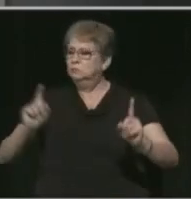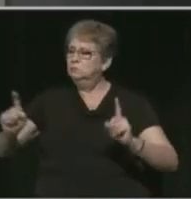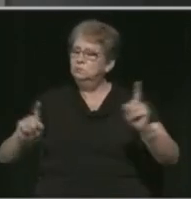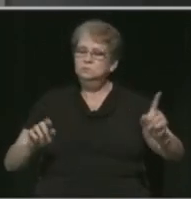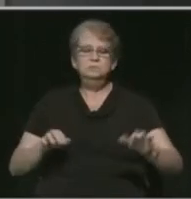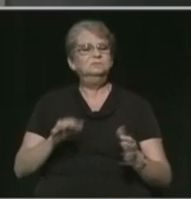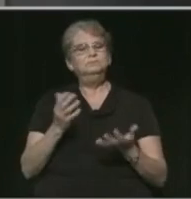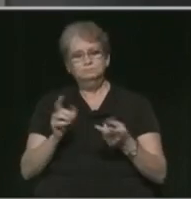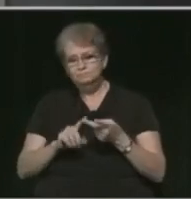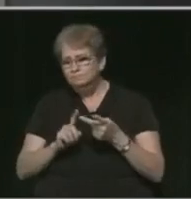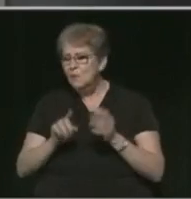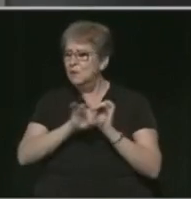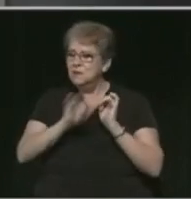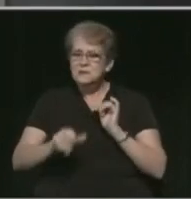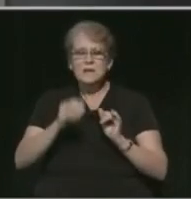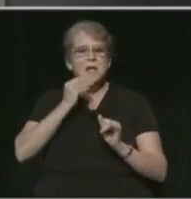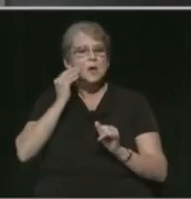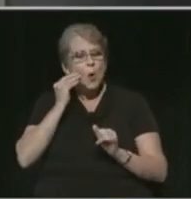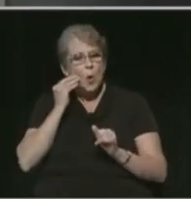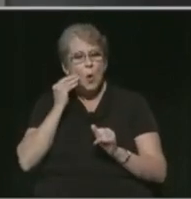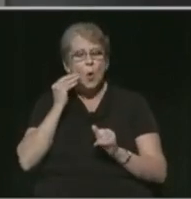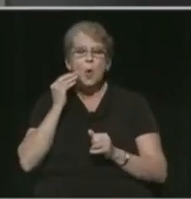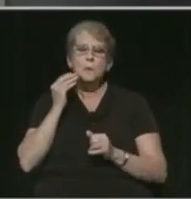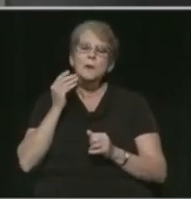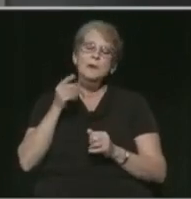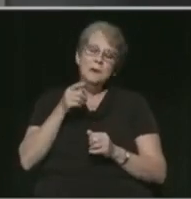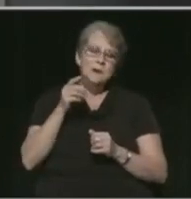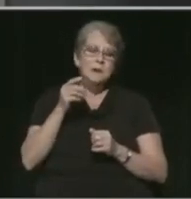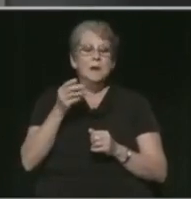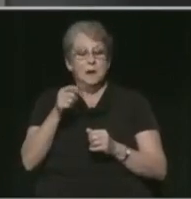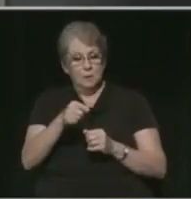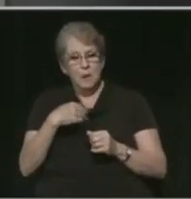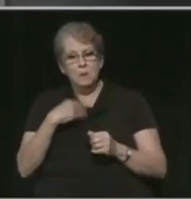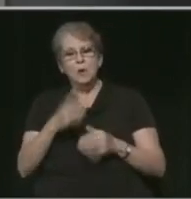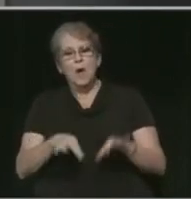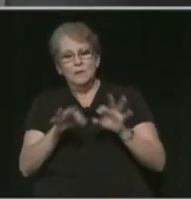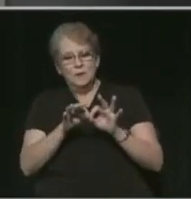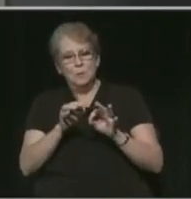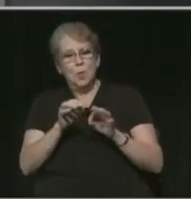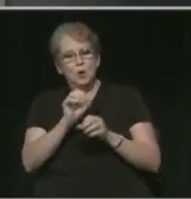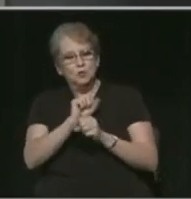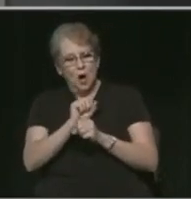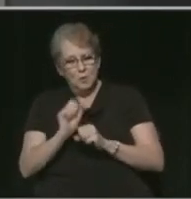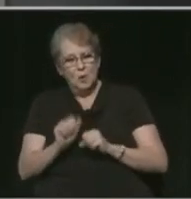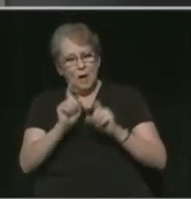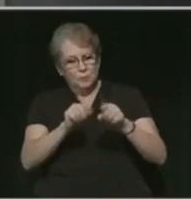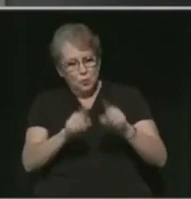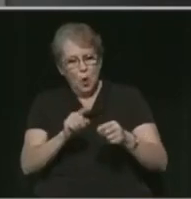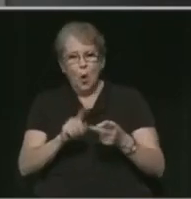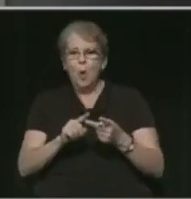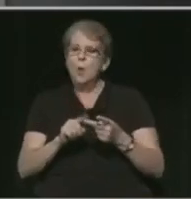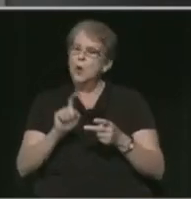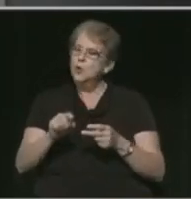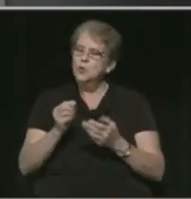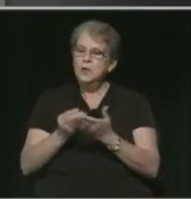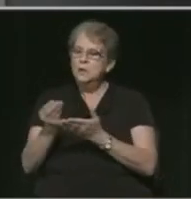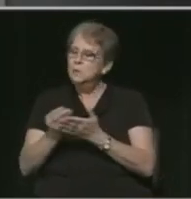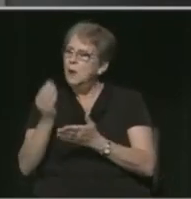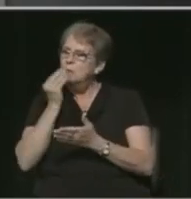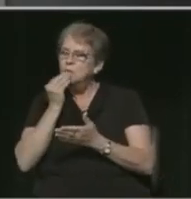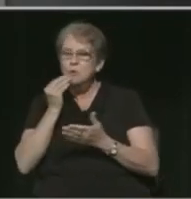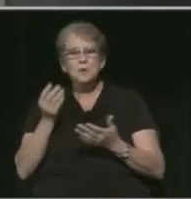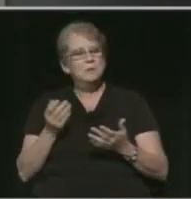staying home unless you are working in an essential job or you've got to go to get your groceries or whatever, it's so extremely